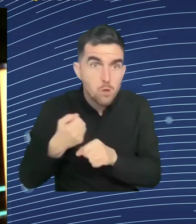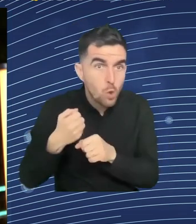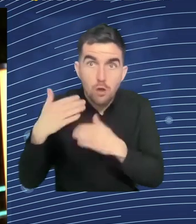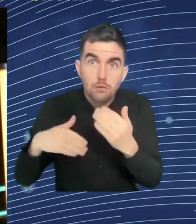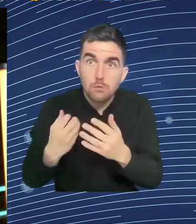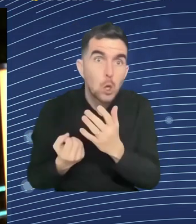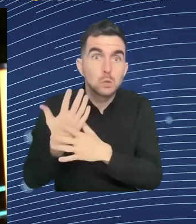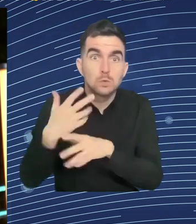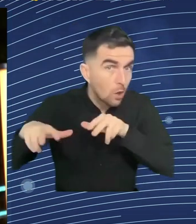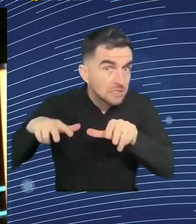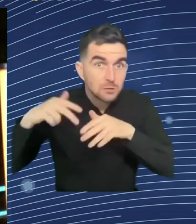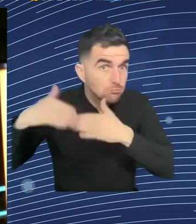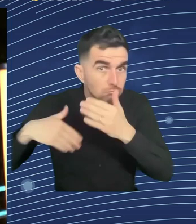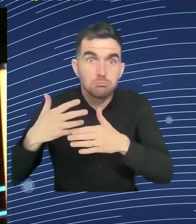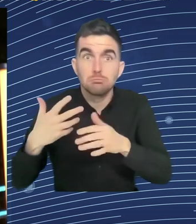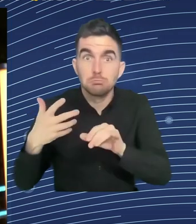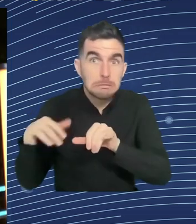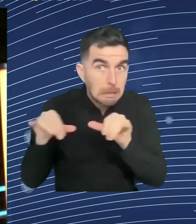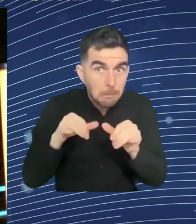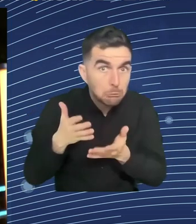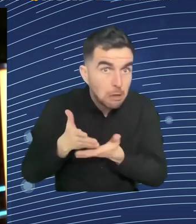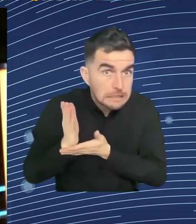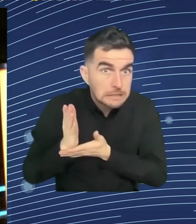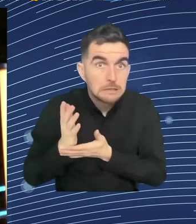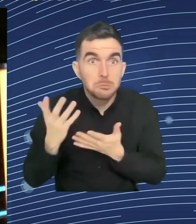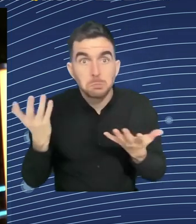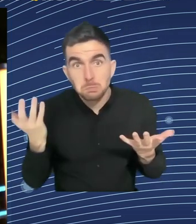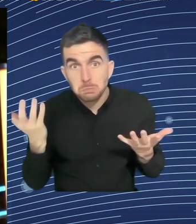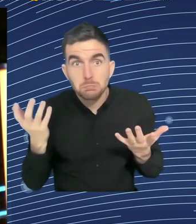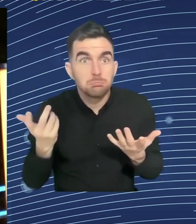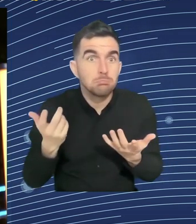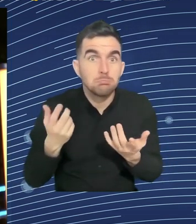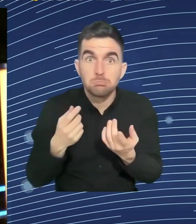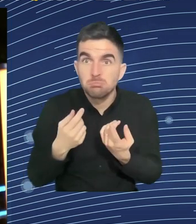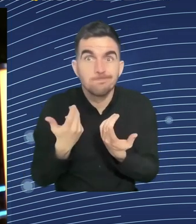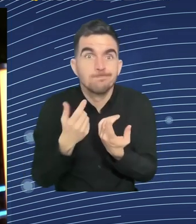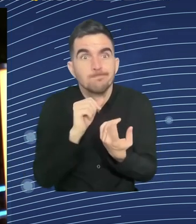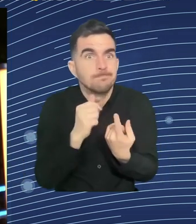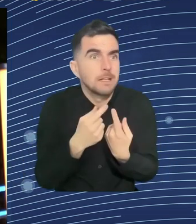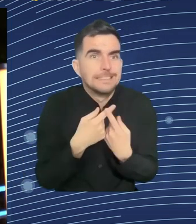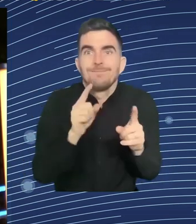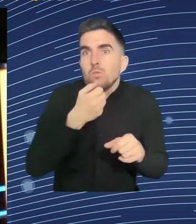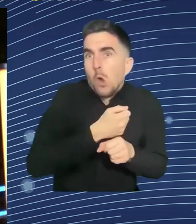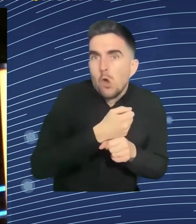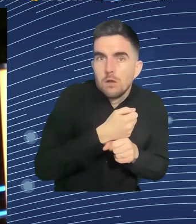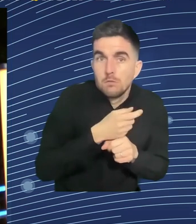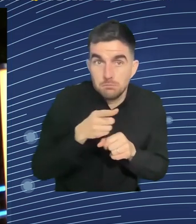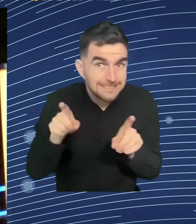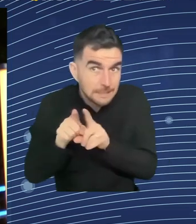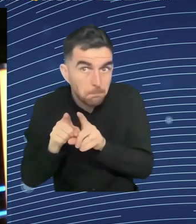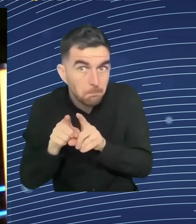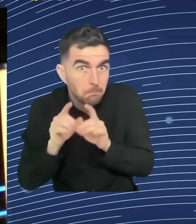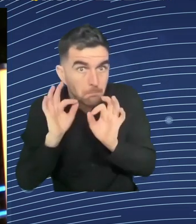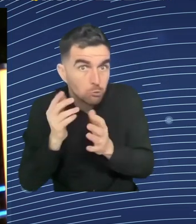Now, the first issue is about the status because this is very much linked also to the algorithms.